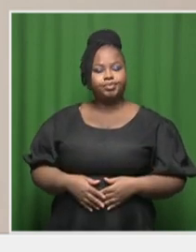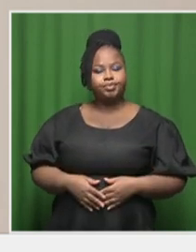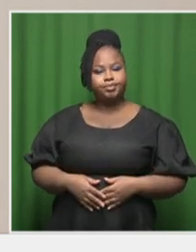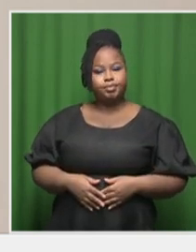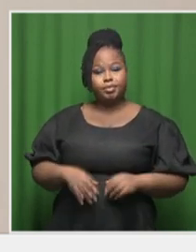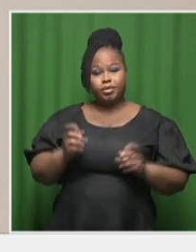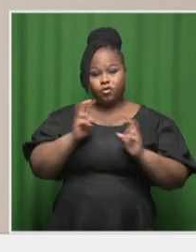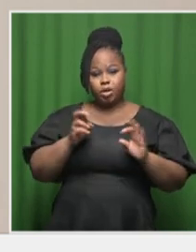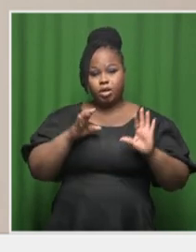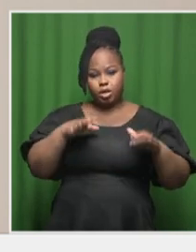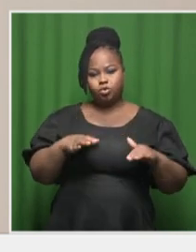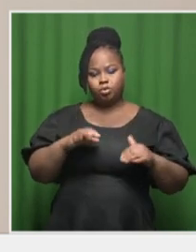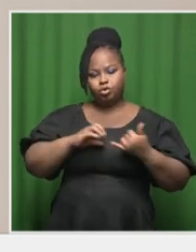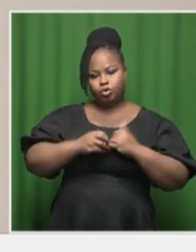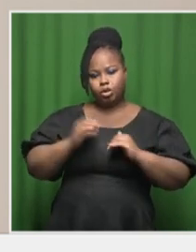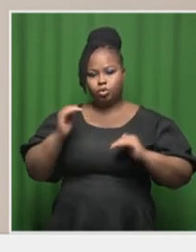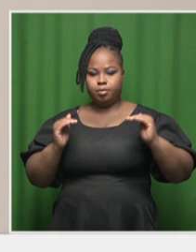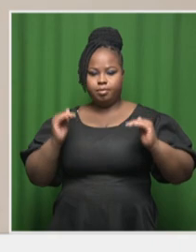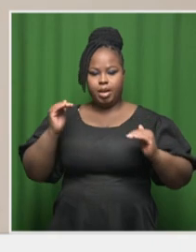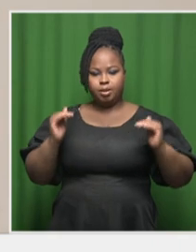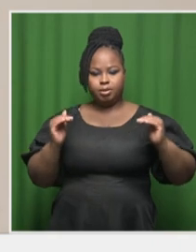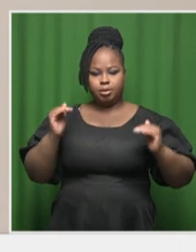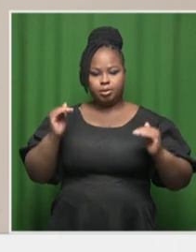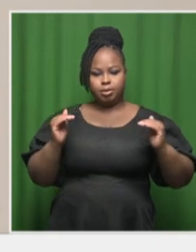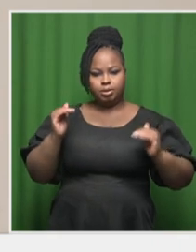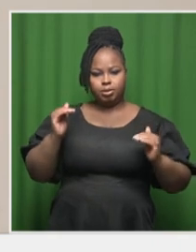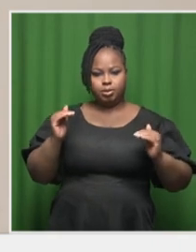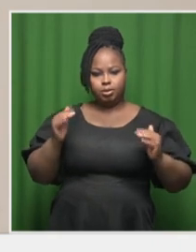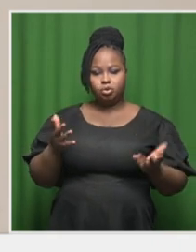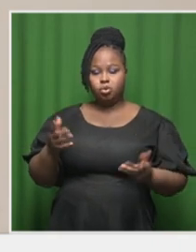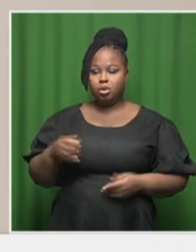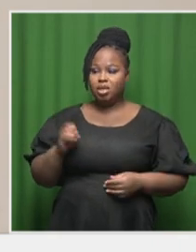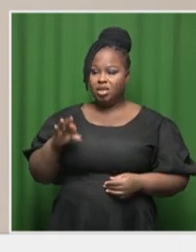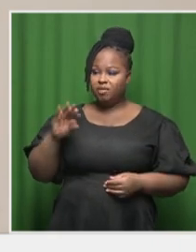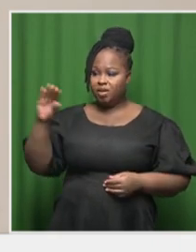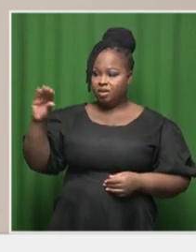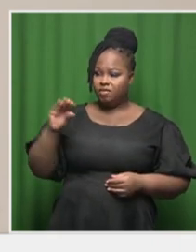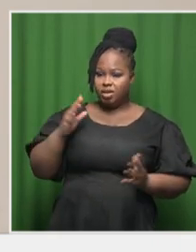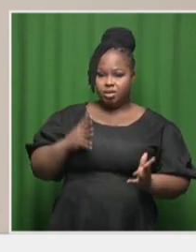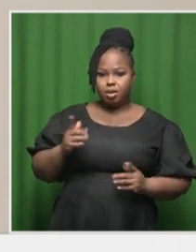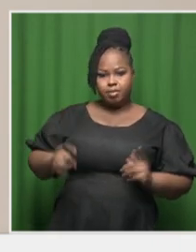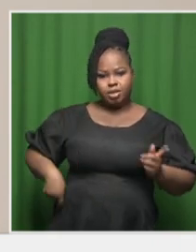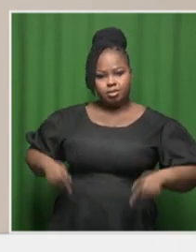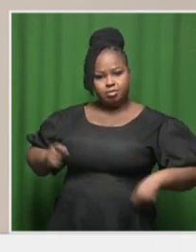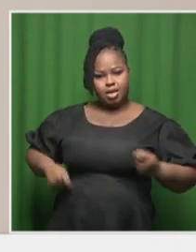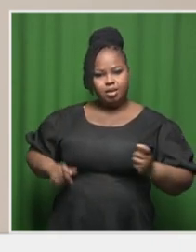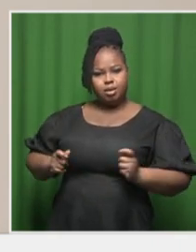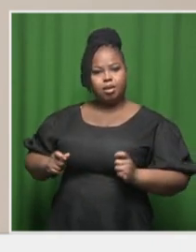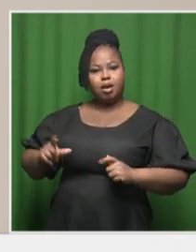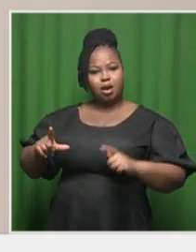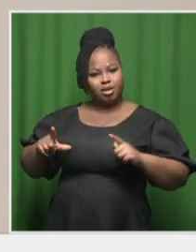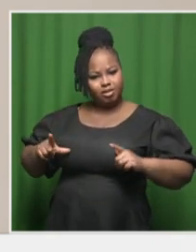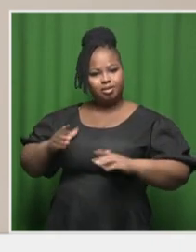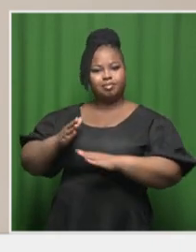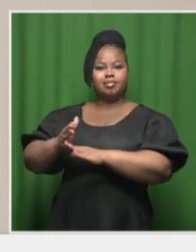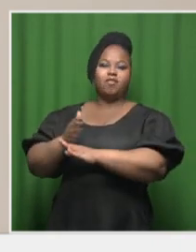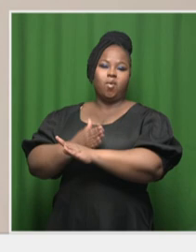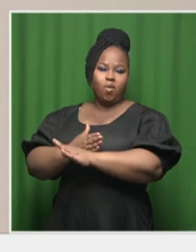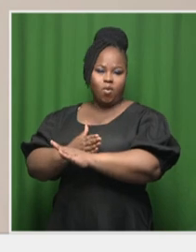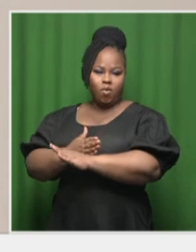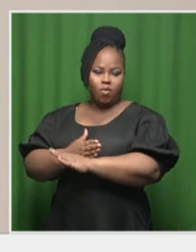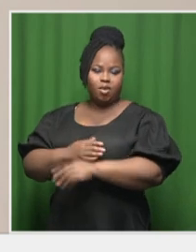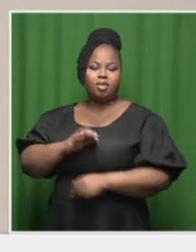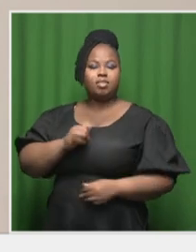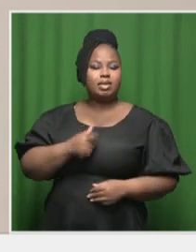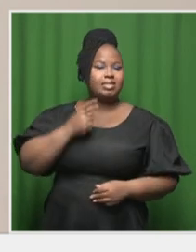And as ESCOM, we had to balance what a potential investor needs to spend up front to also us being